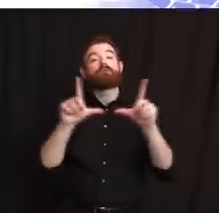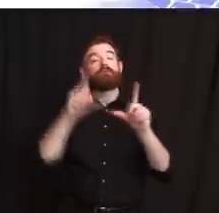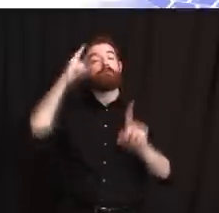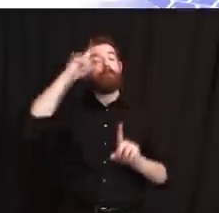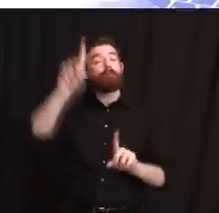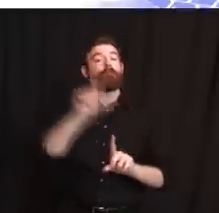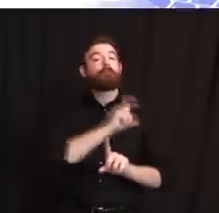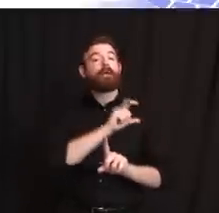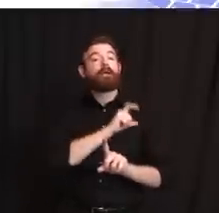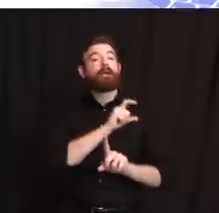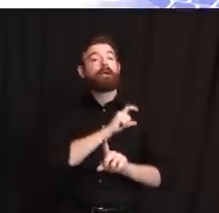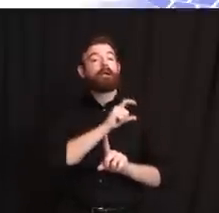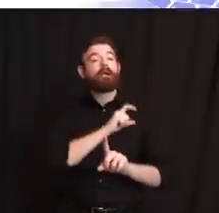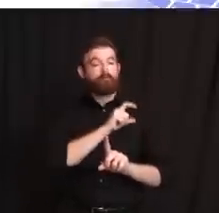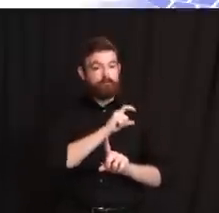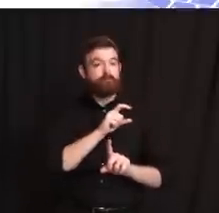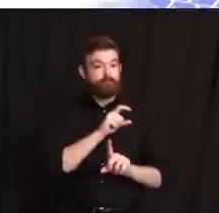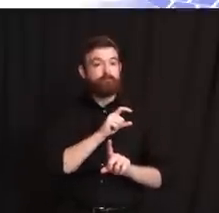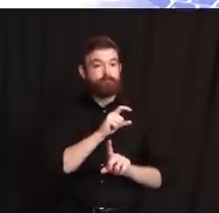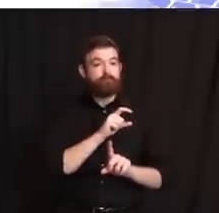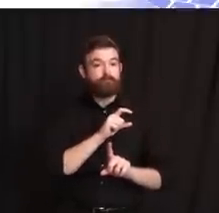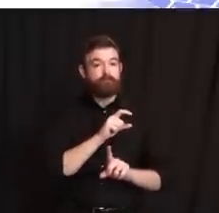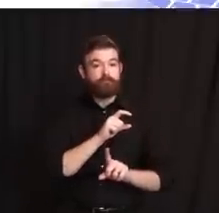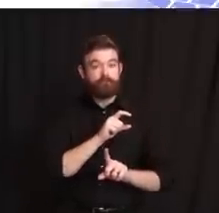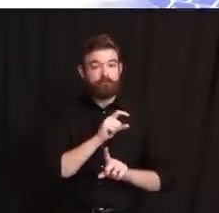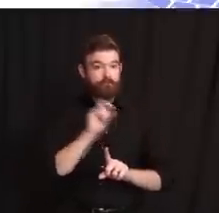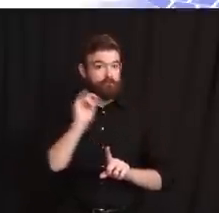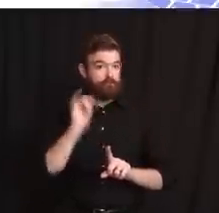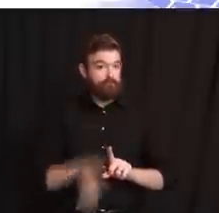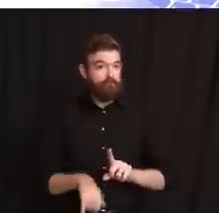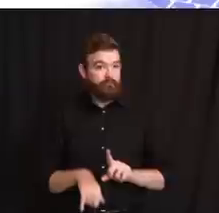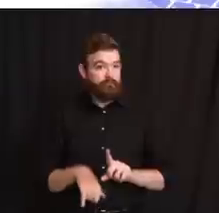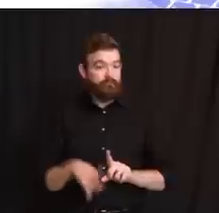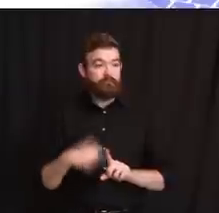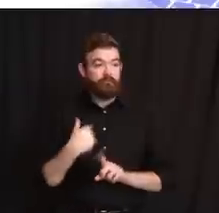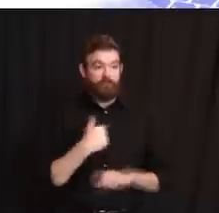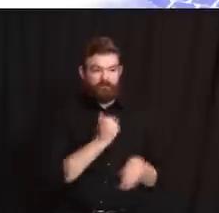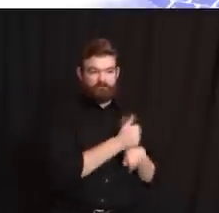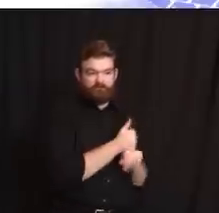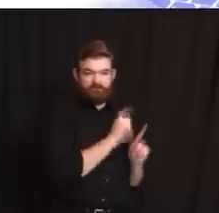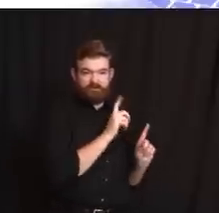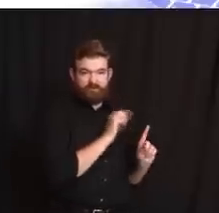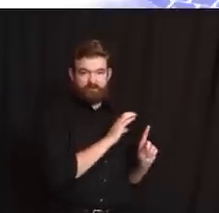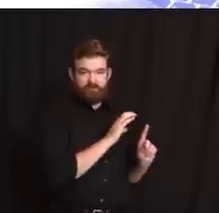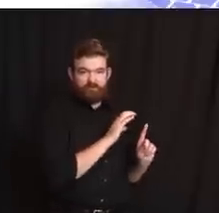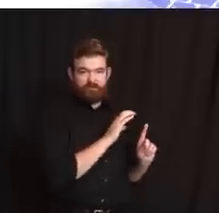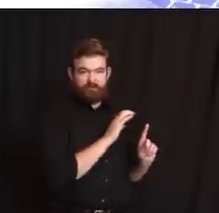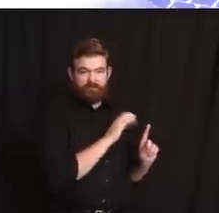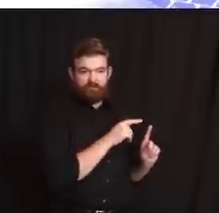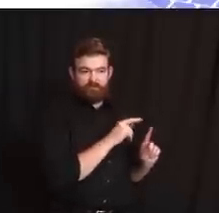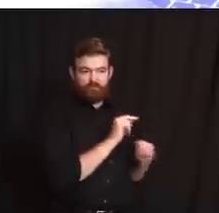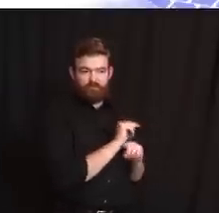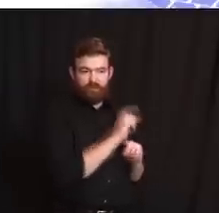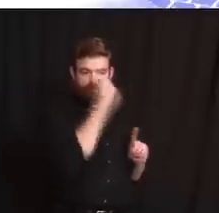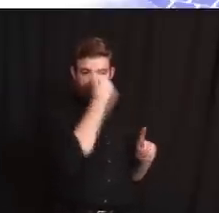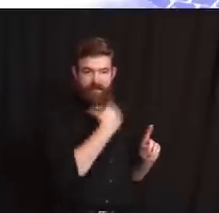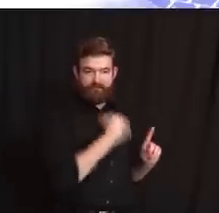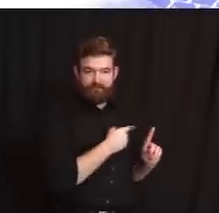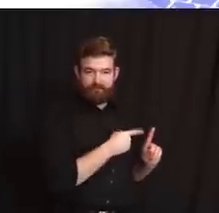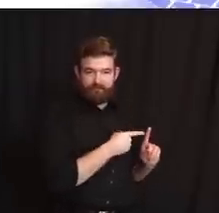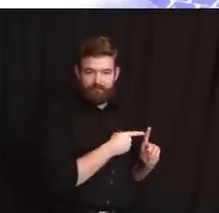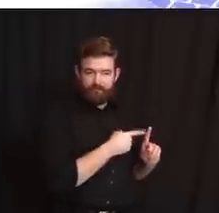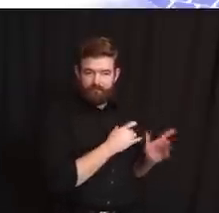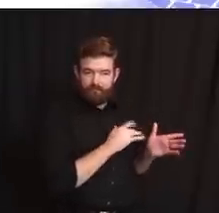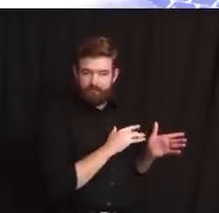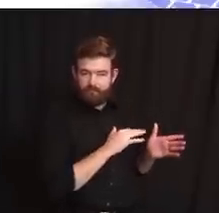launched Excellence in Policing in December, I asked the Police Training Commission to study whether a licensing program made sense for New